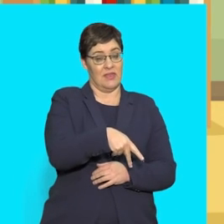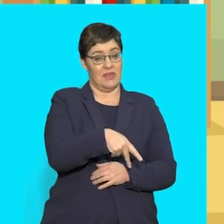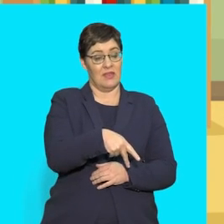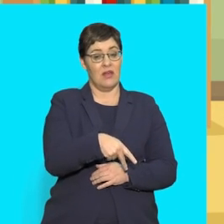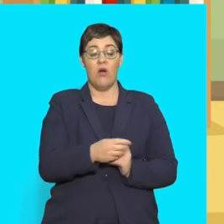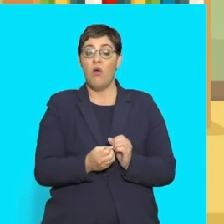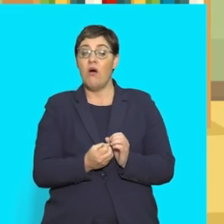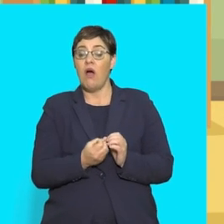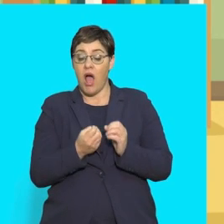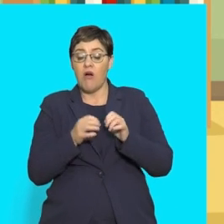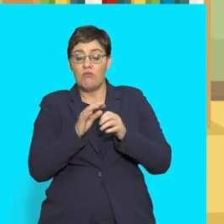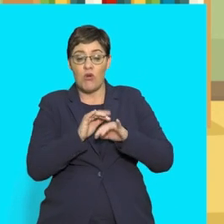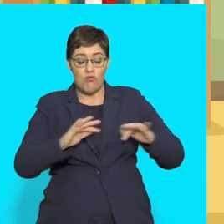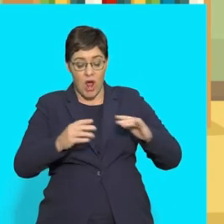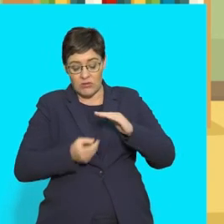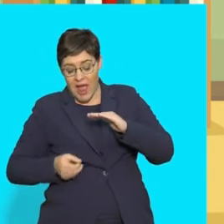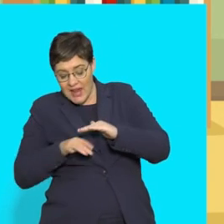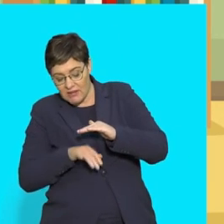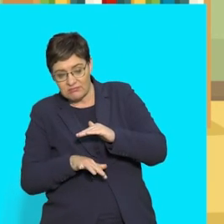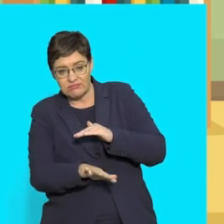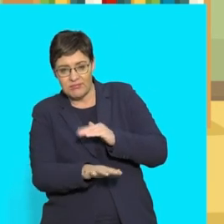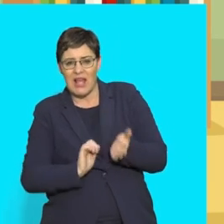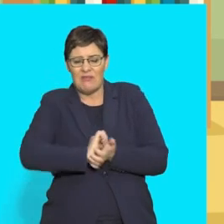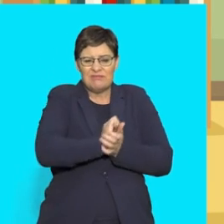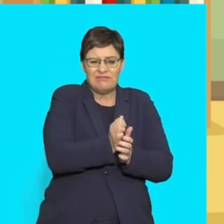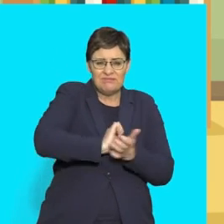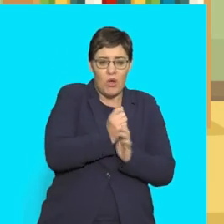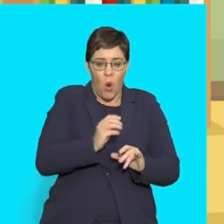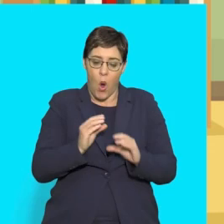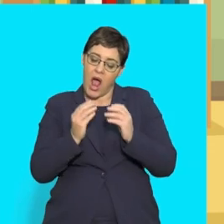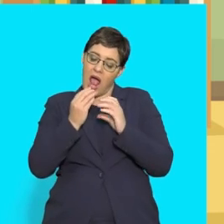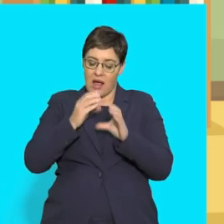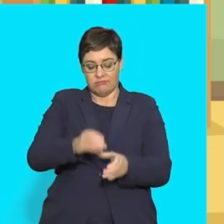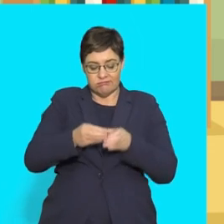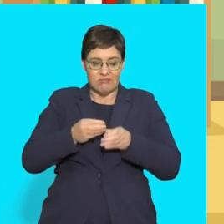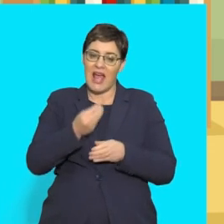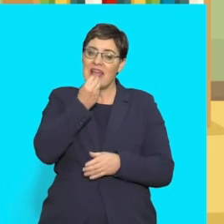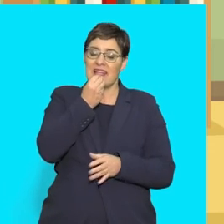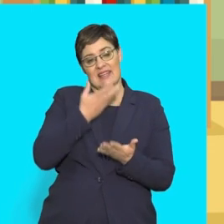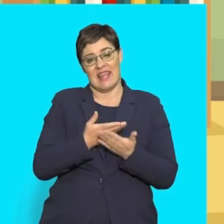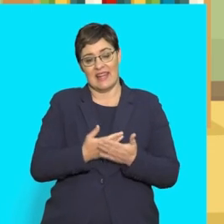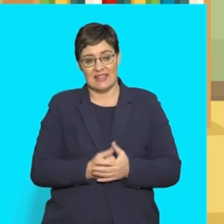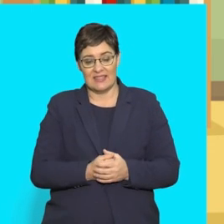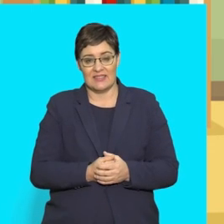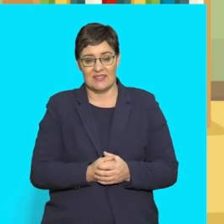it grows underground you can mash it or eat it whole what is it